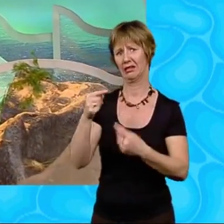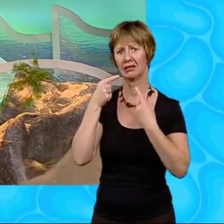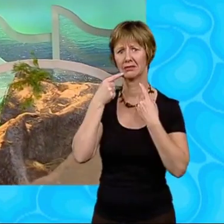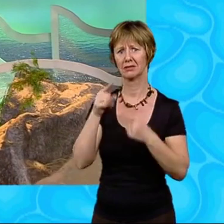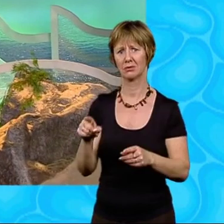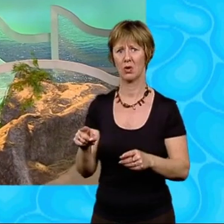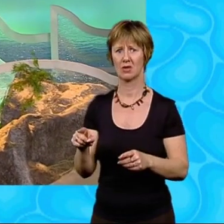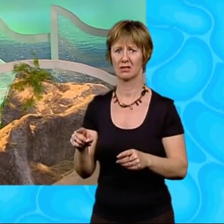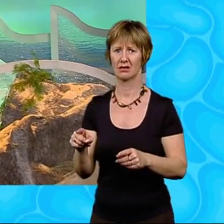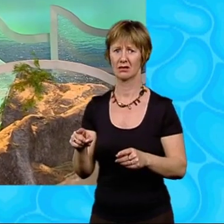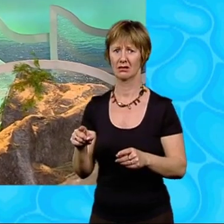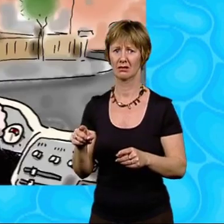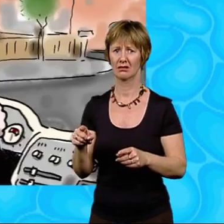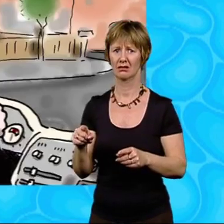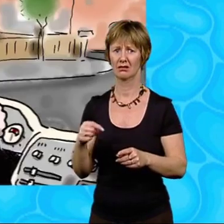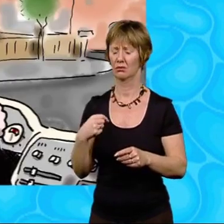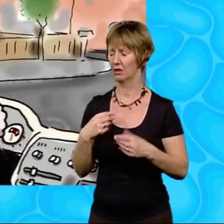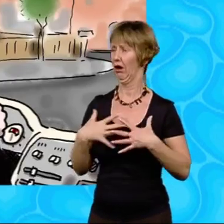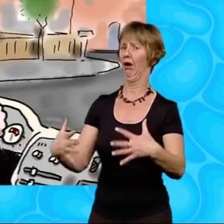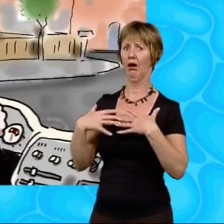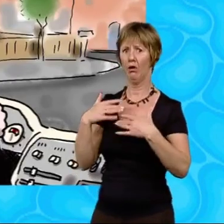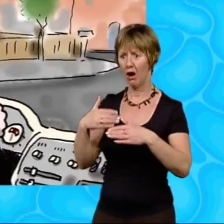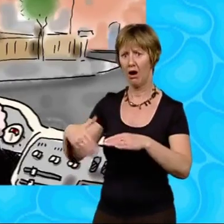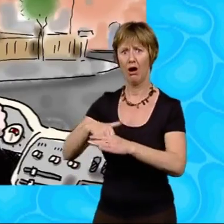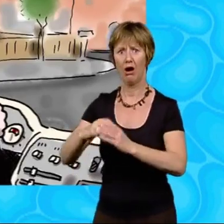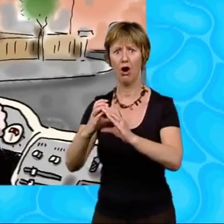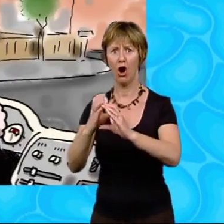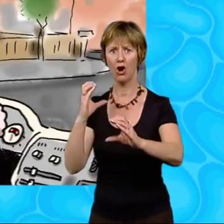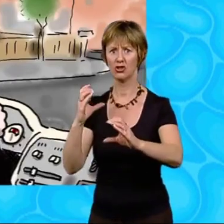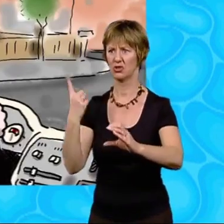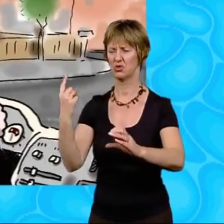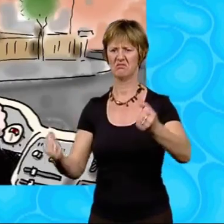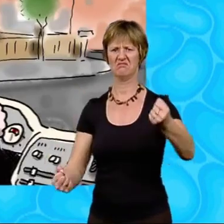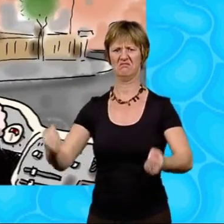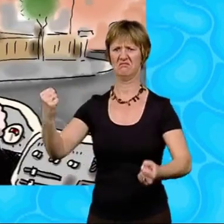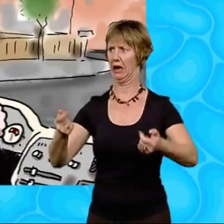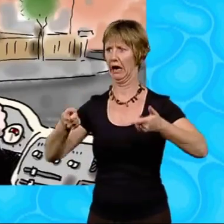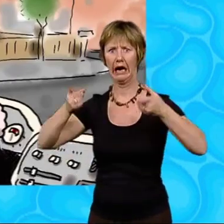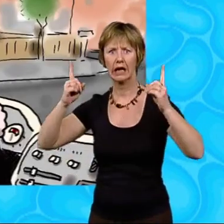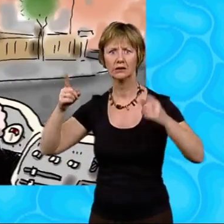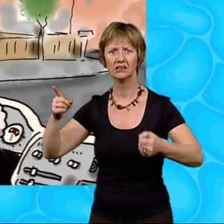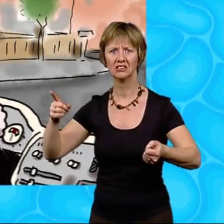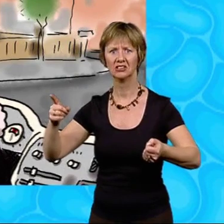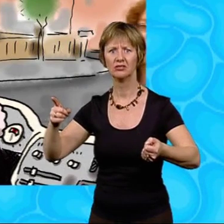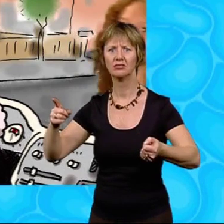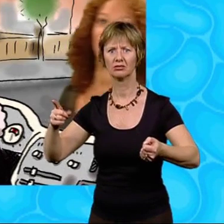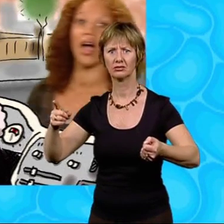We got a surprise when we all climbed into the coach on Friday morning. Mrs Spratt, the headmistress, was our driver.